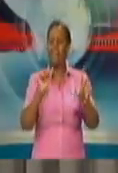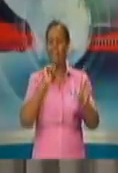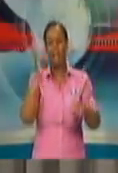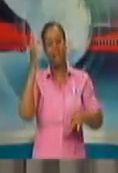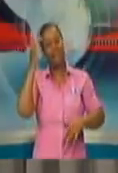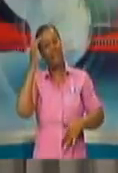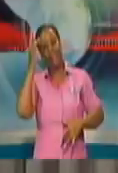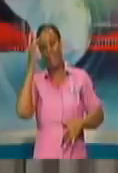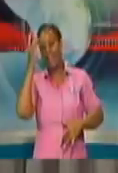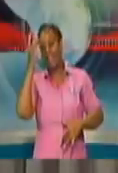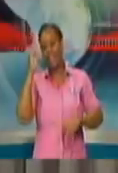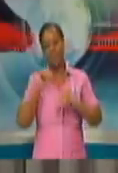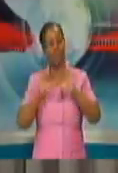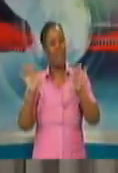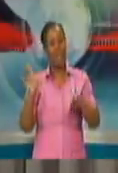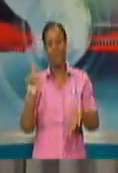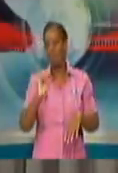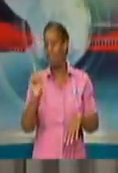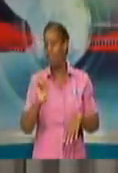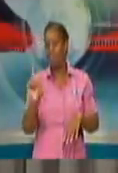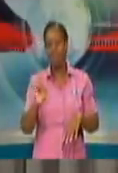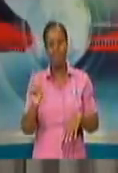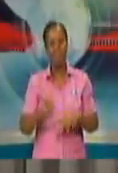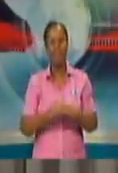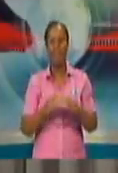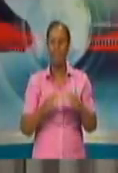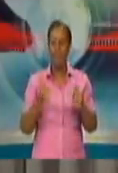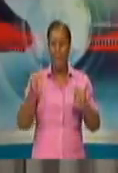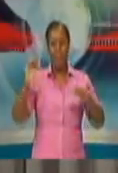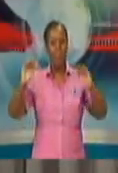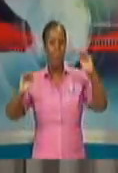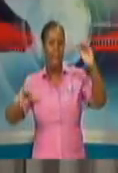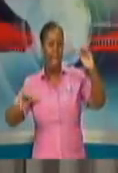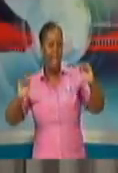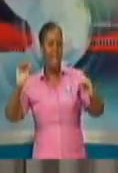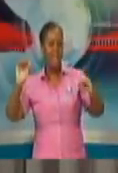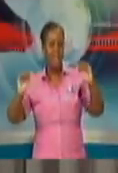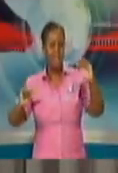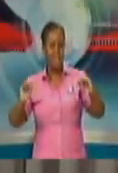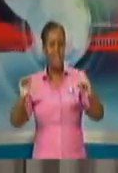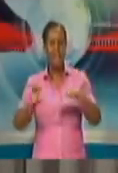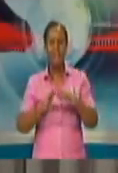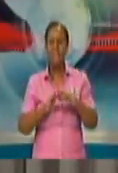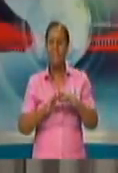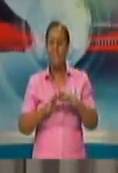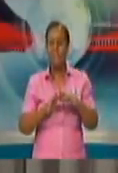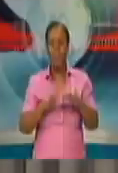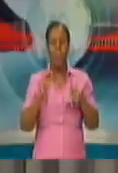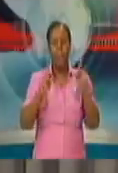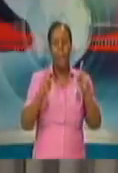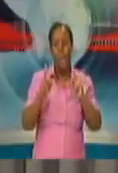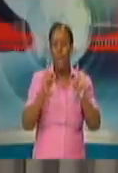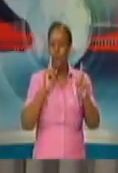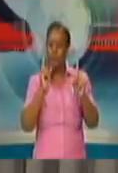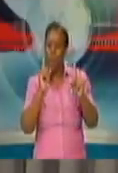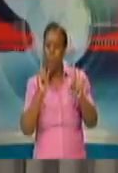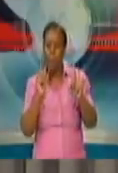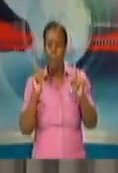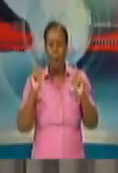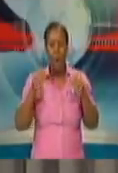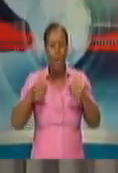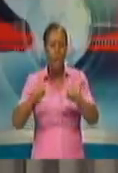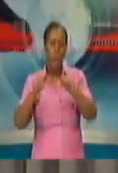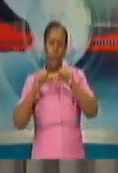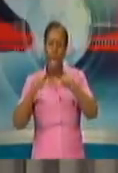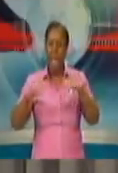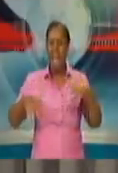over the last two months. And people talk about ensuring lives, and we must move on to livelihoods. But one does not exist